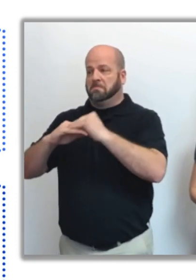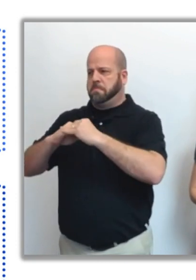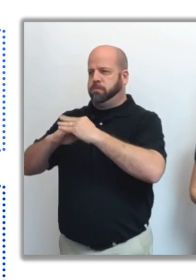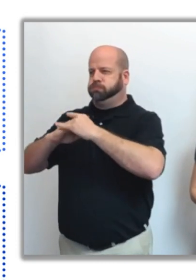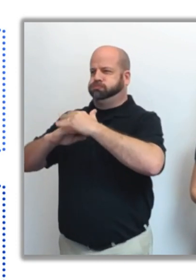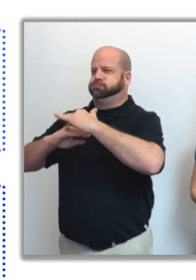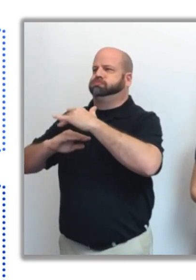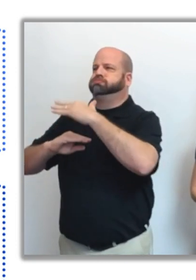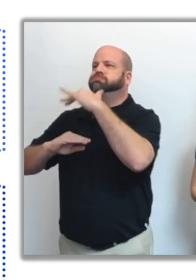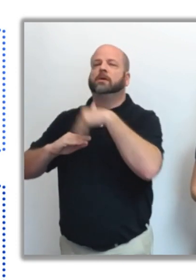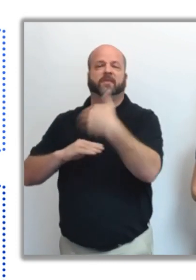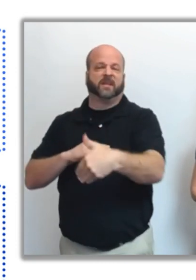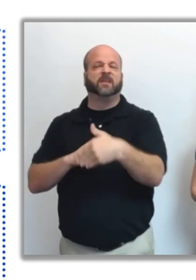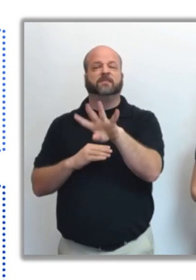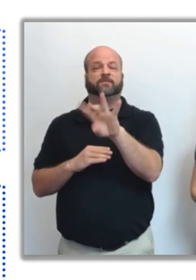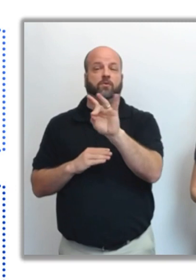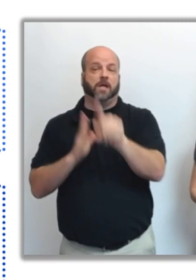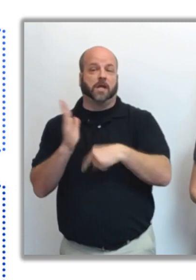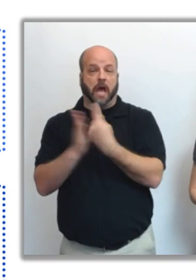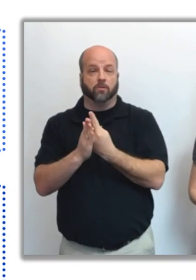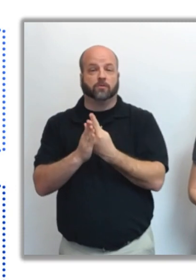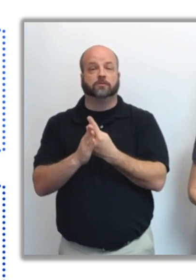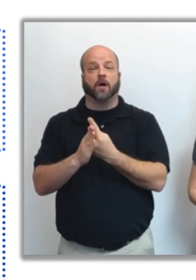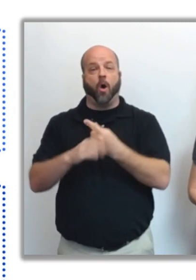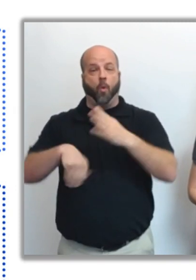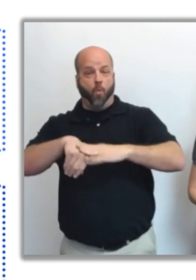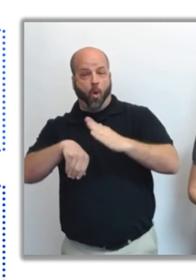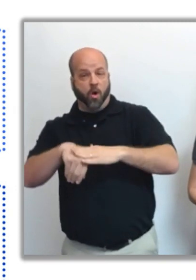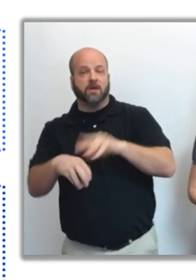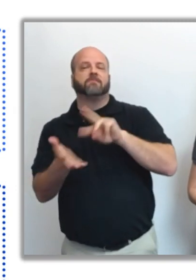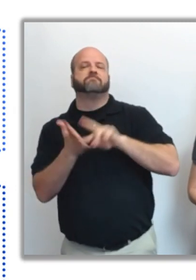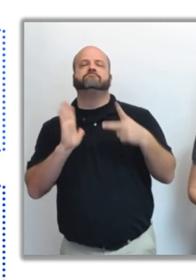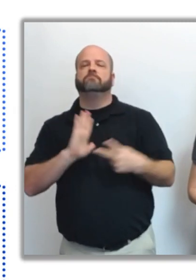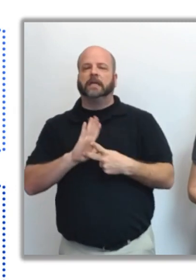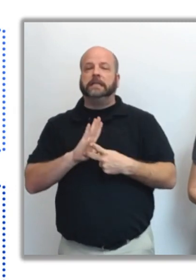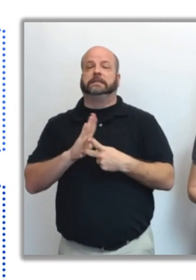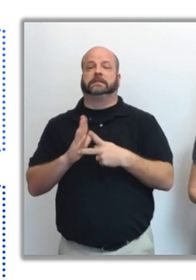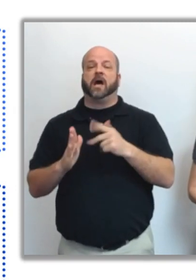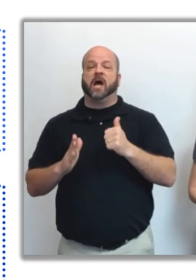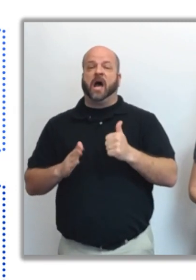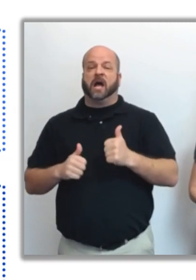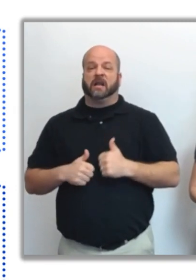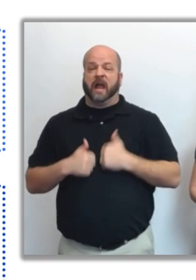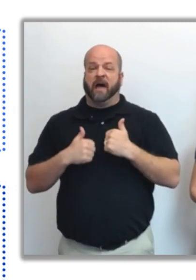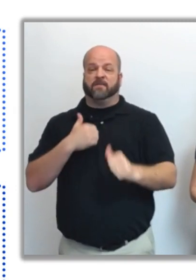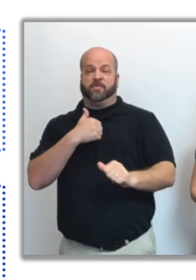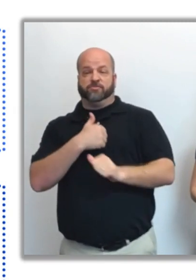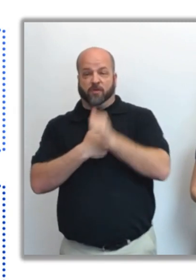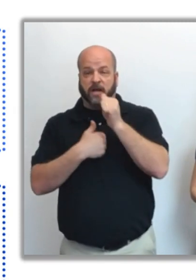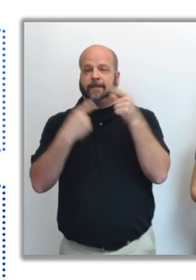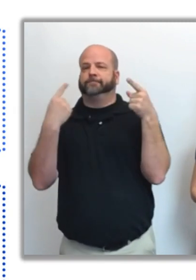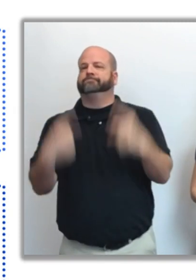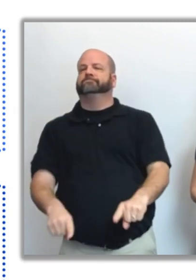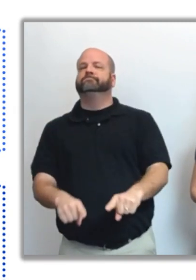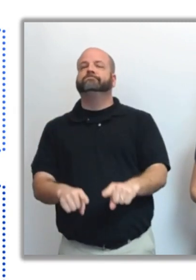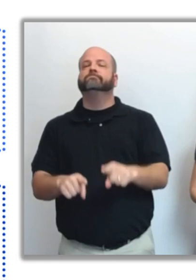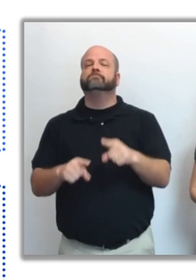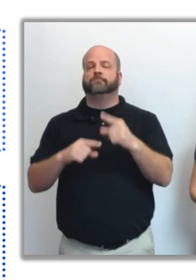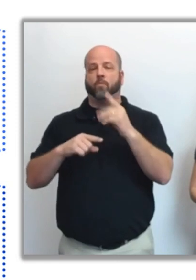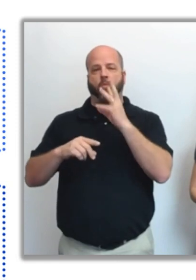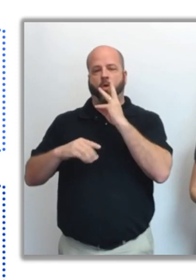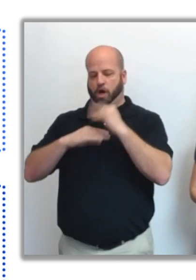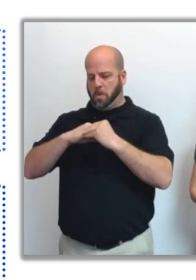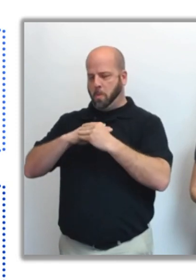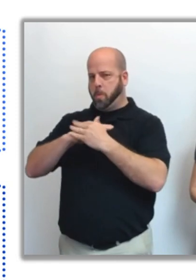48 hours. A storm surge warning means there is the danger of life-threatening inundation from rising water moving